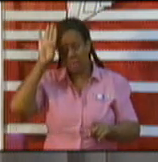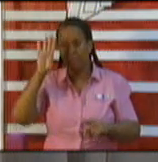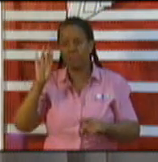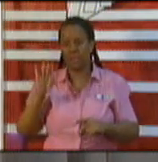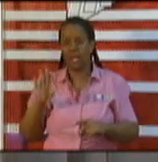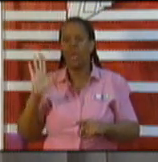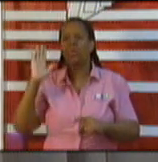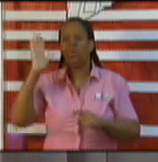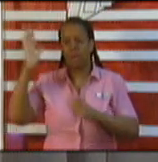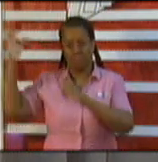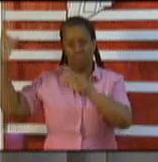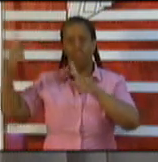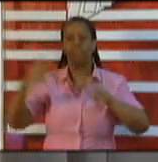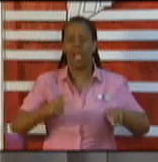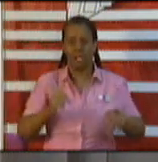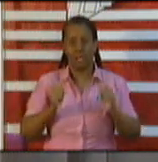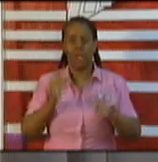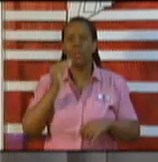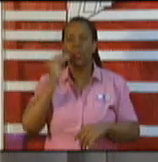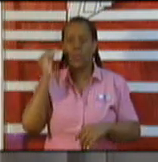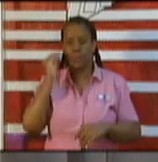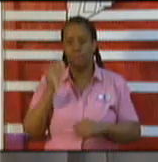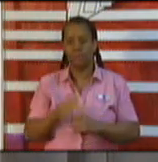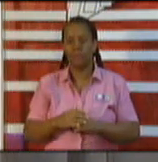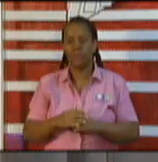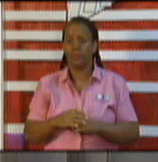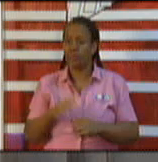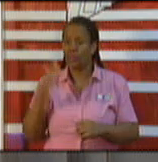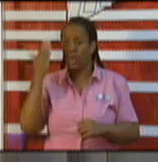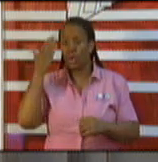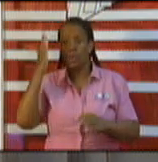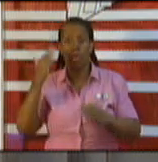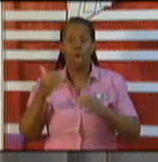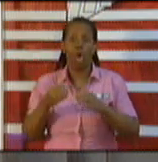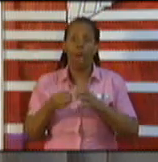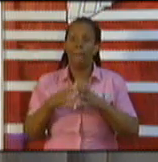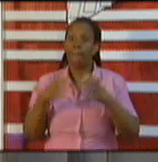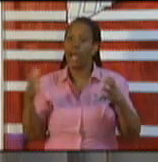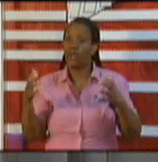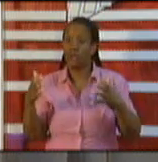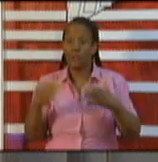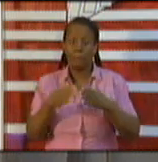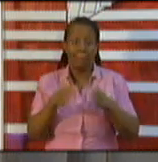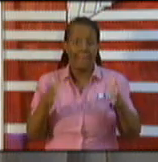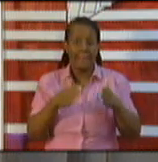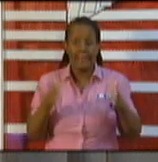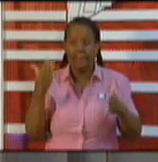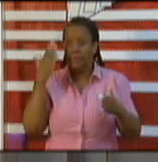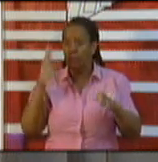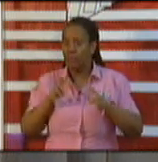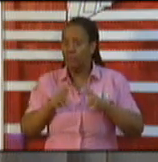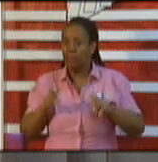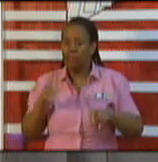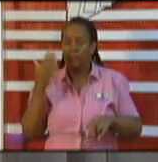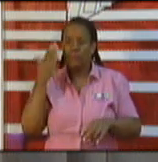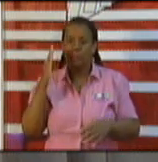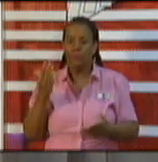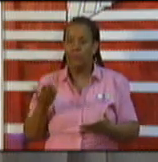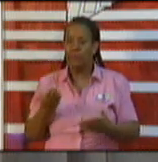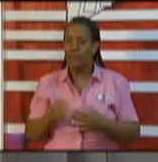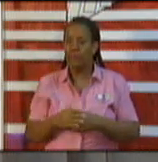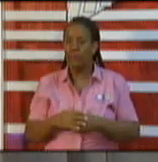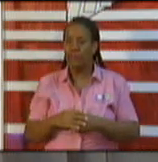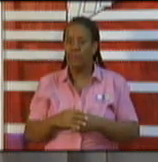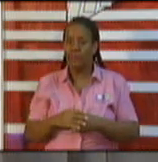the number of rooms we have, the number of spaces we have for state quarantine and the limited state supervised quarantine that we're doing.